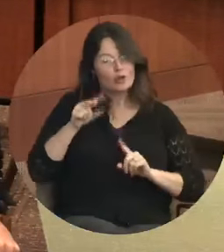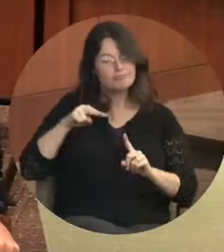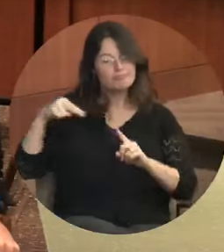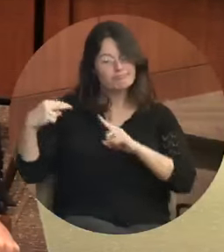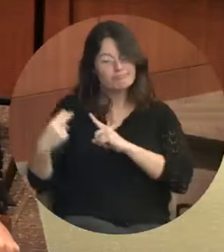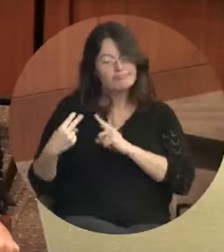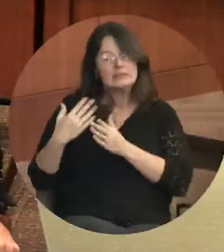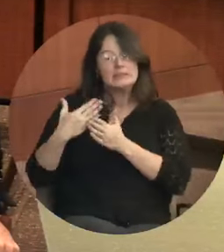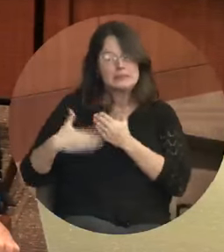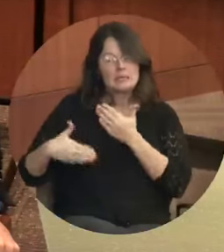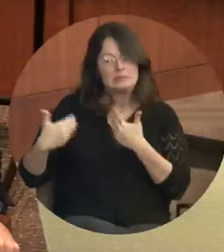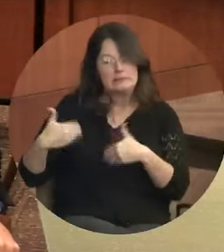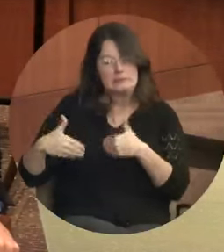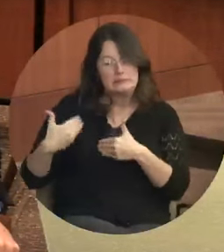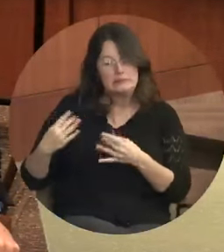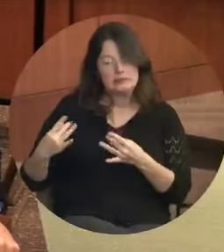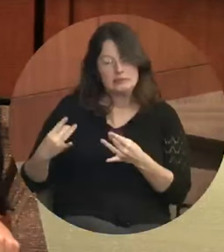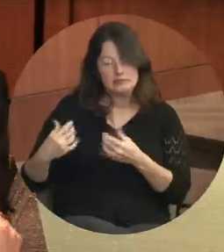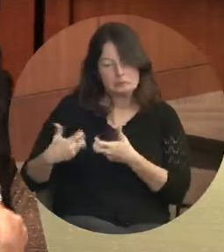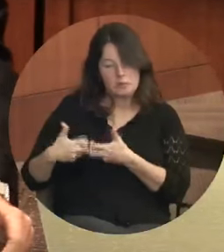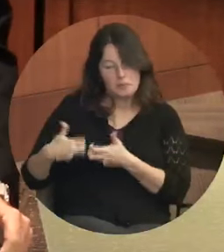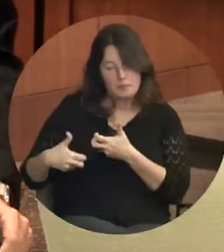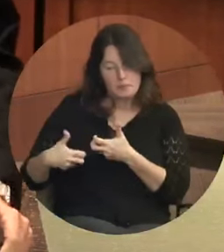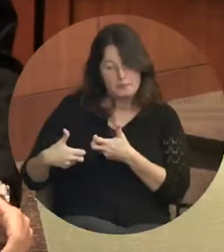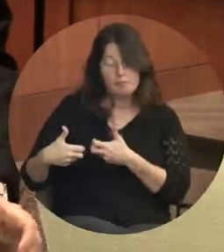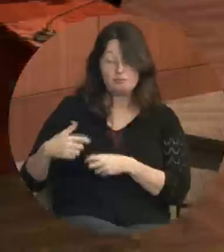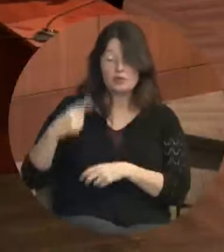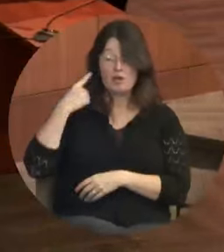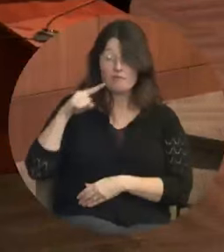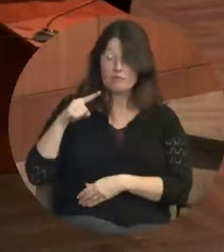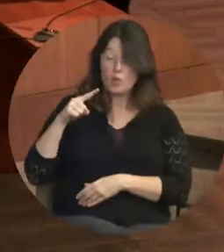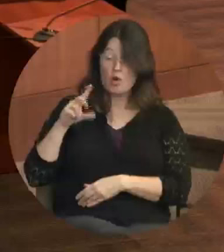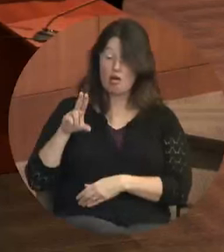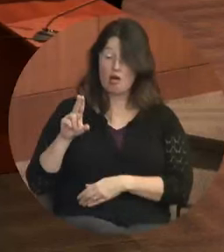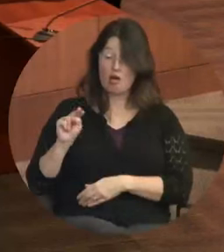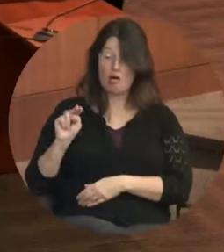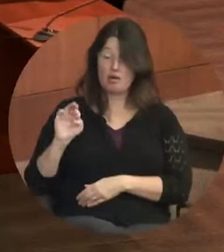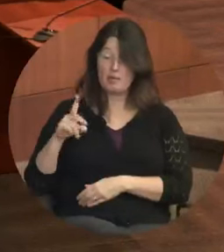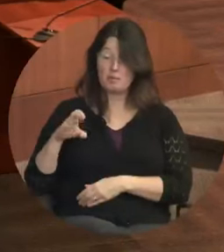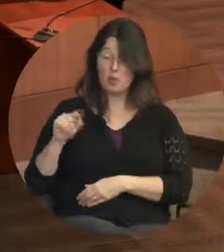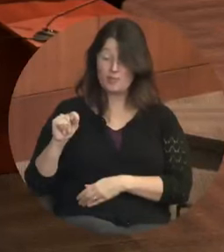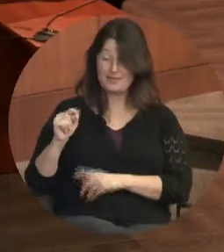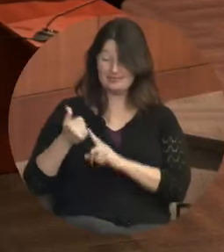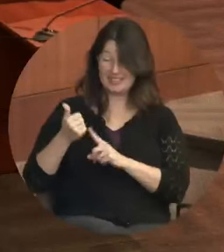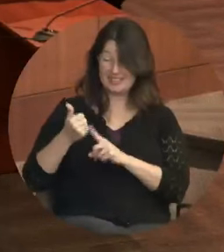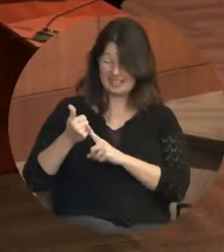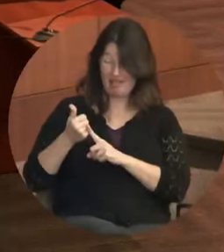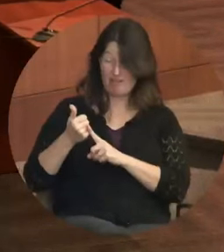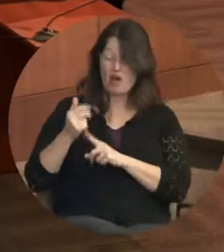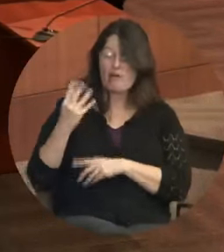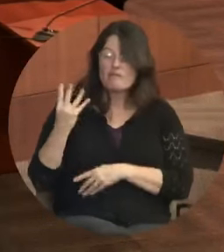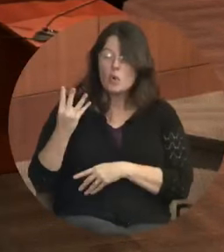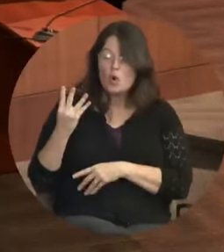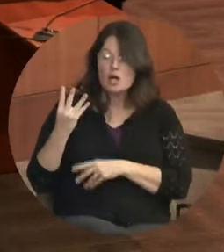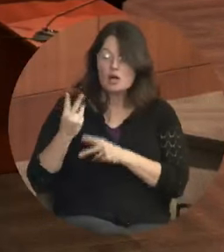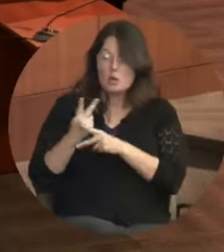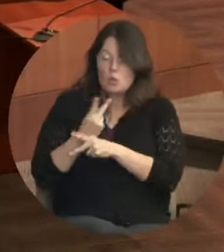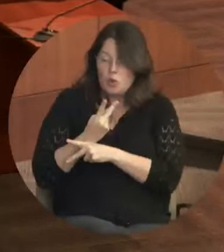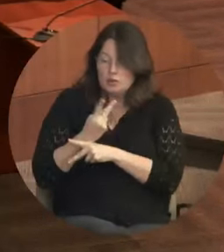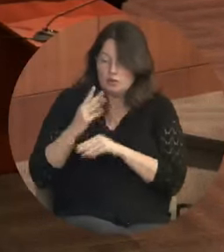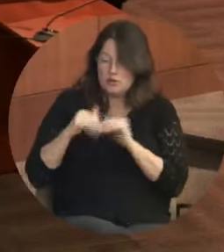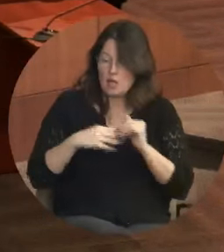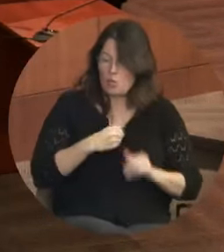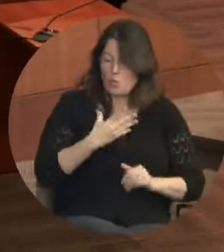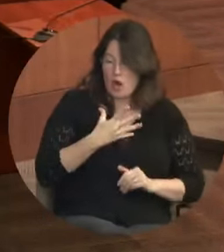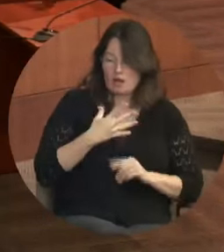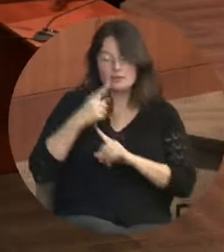Unemployment for African American residents is almost four times the rate for white Colombians. A typical black household